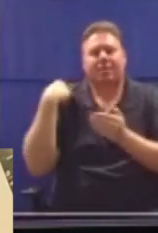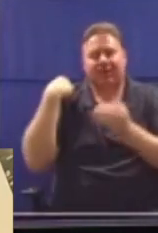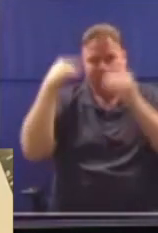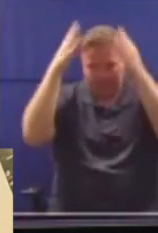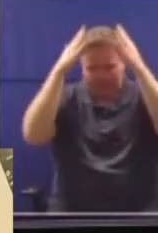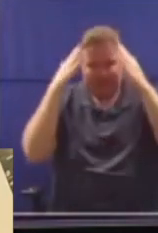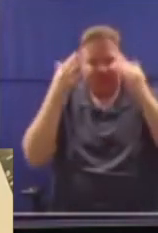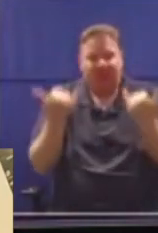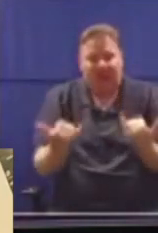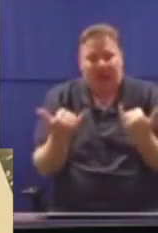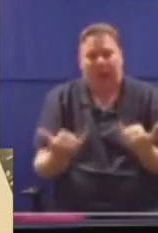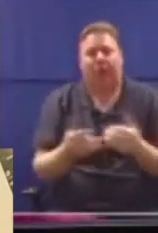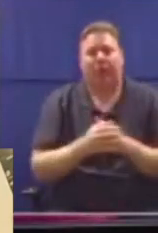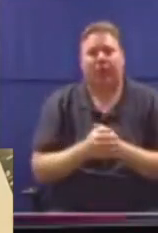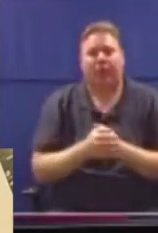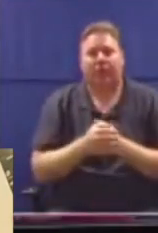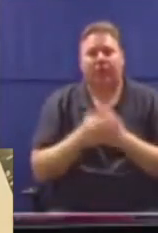with becky with the media to fix thank you